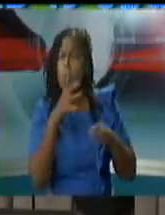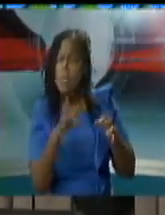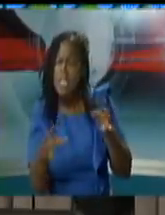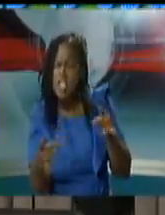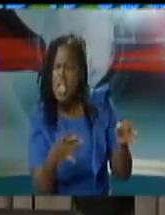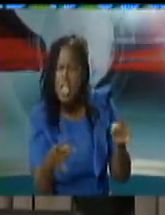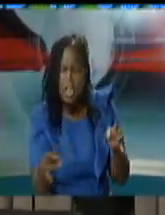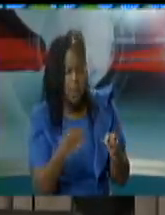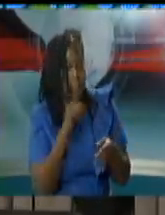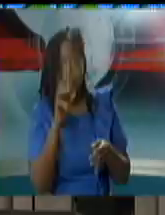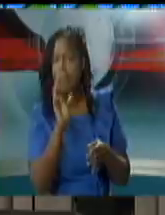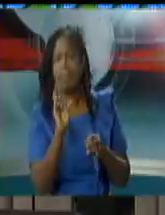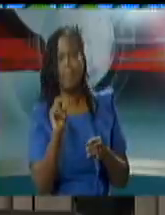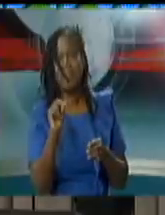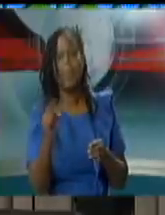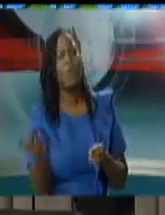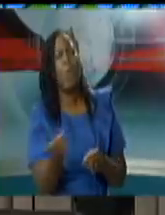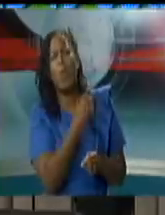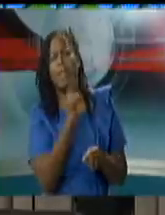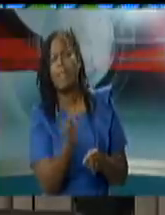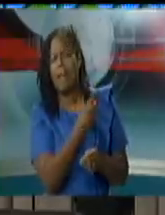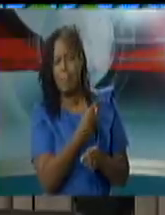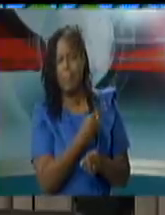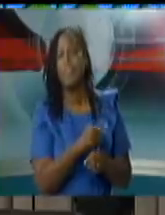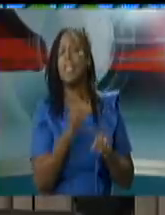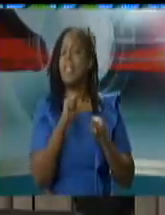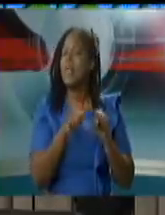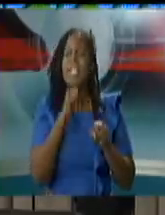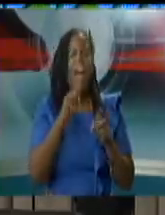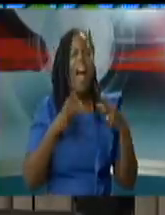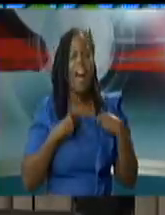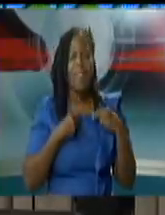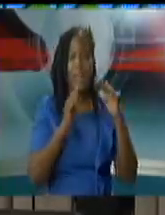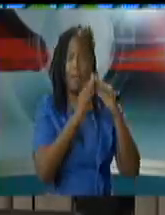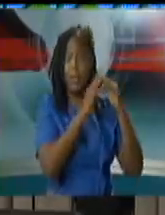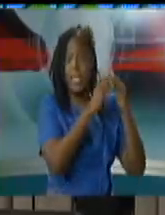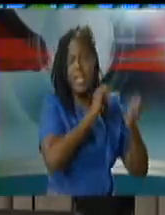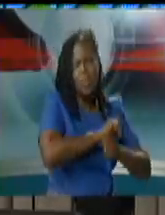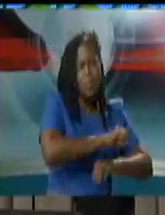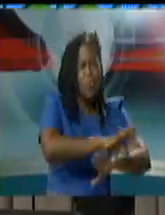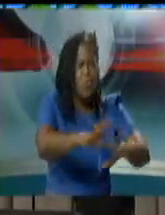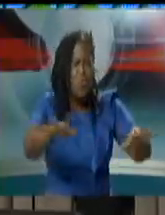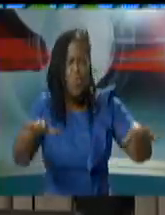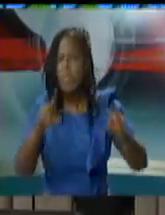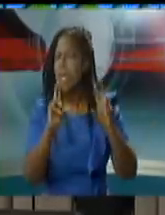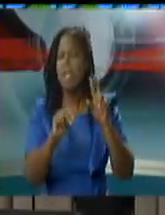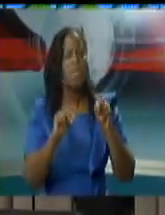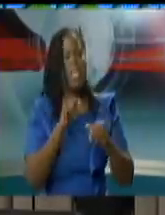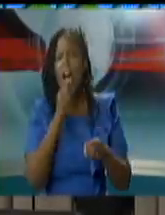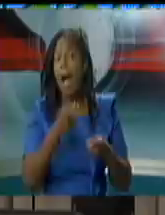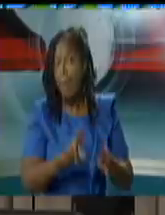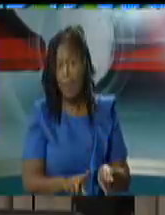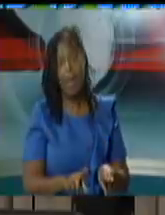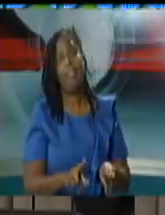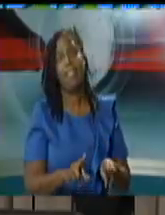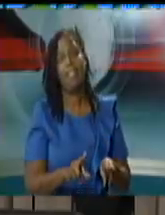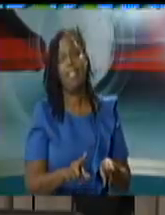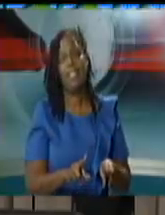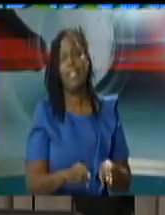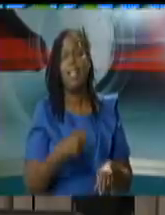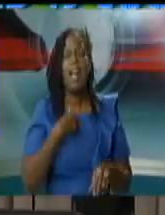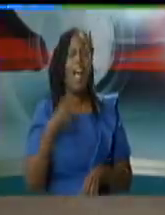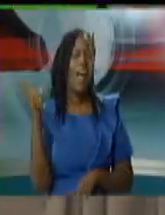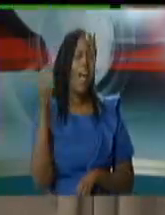quarantine you don't get that community spread you don't get that community spread and i heard one unc